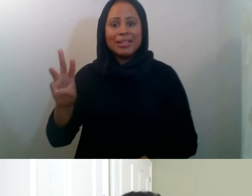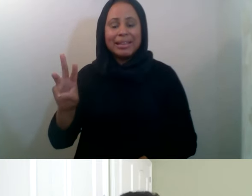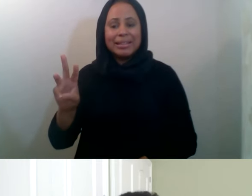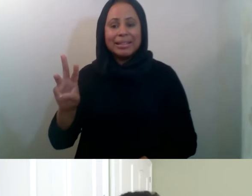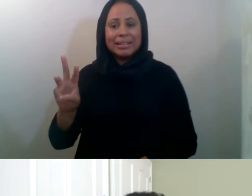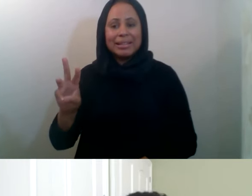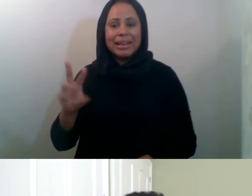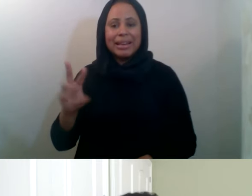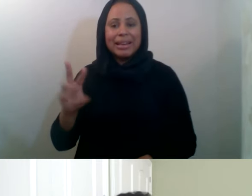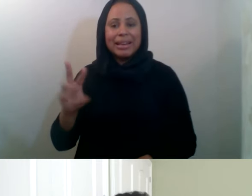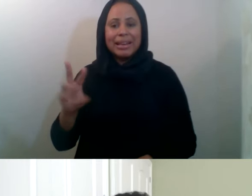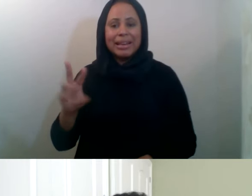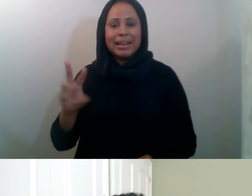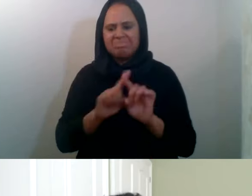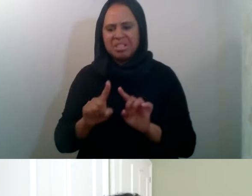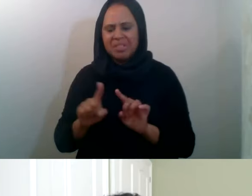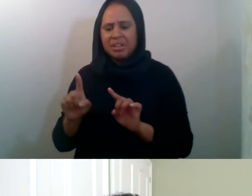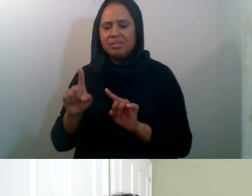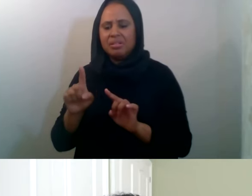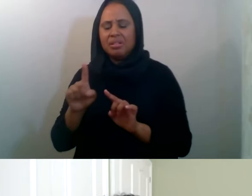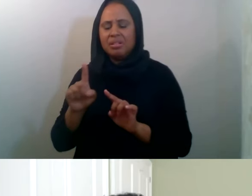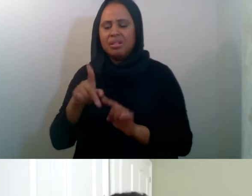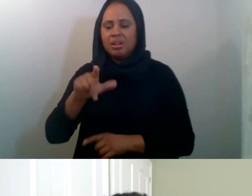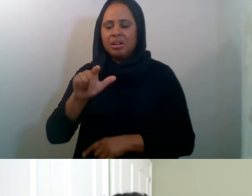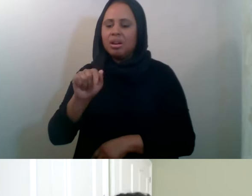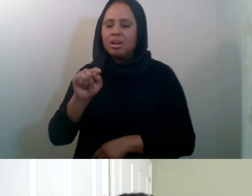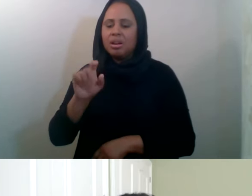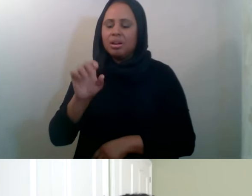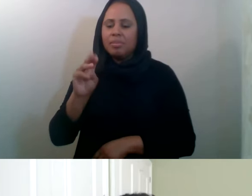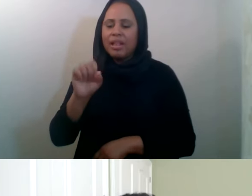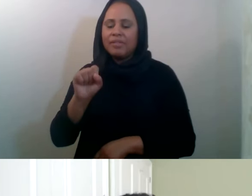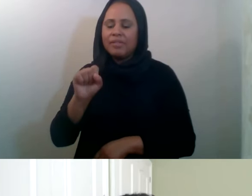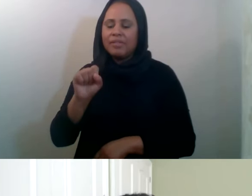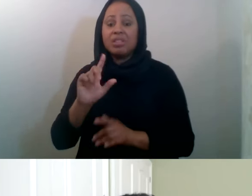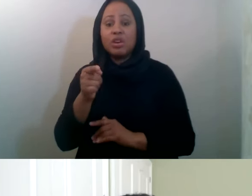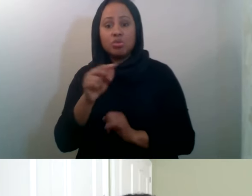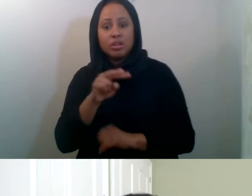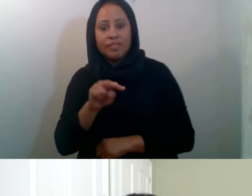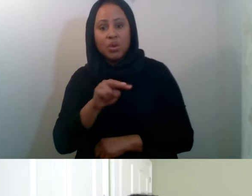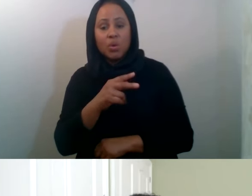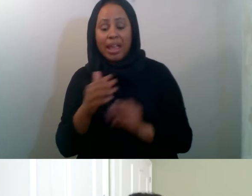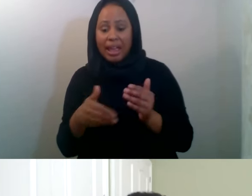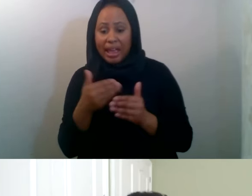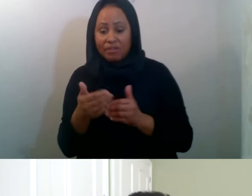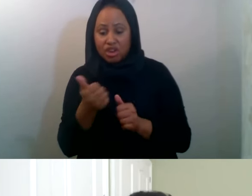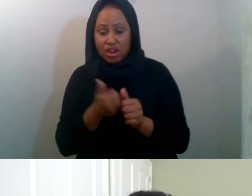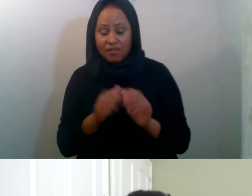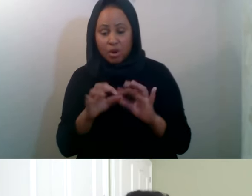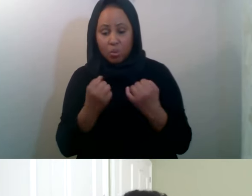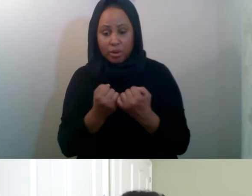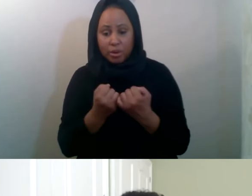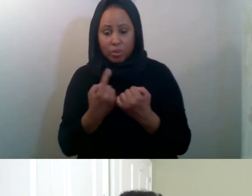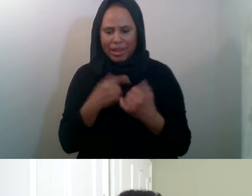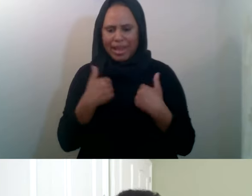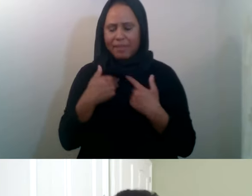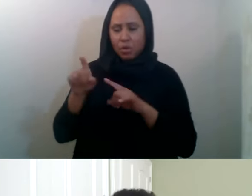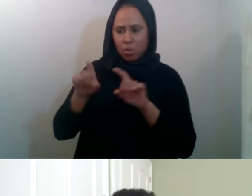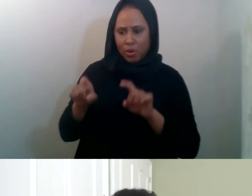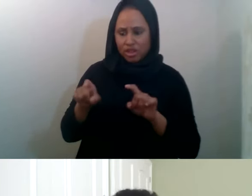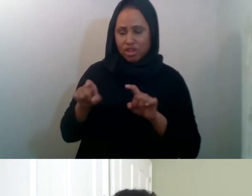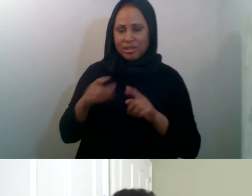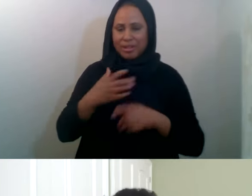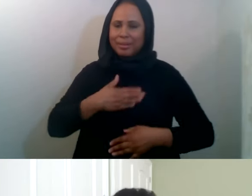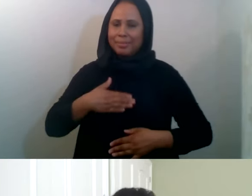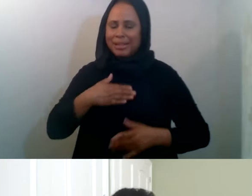for you to review at your leisure. Um, after every webinar, we have a poll, a different poll. please fill out the poll for tonight's lecture